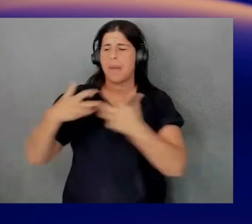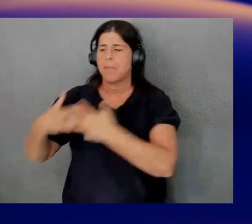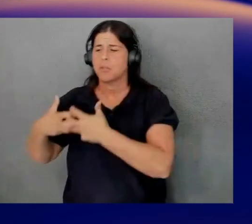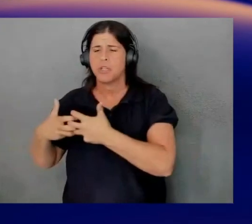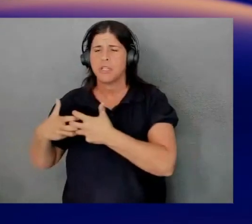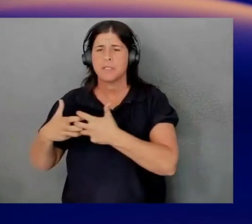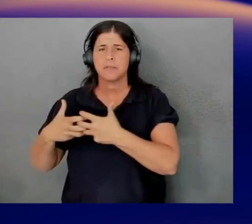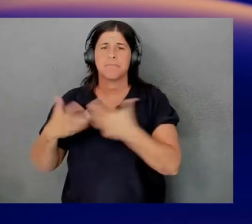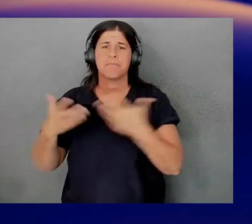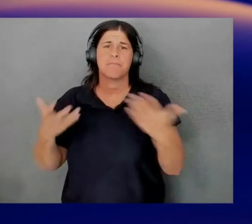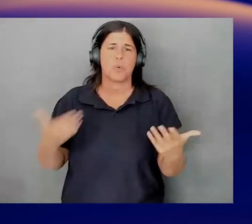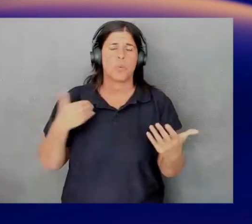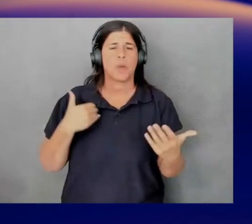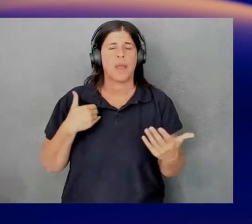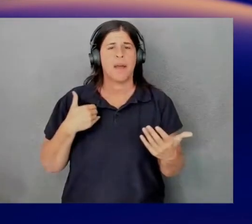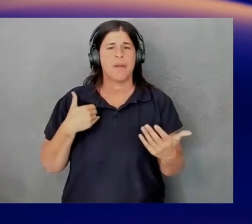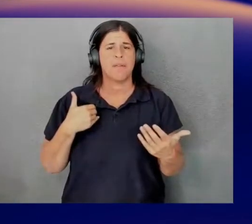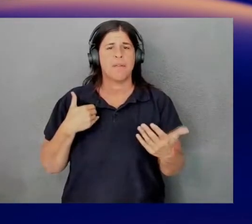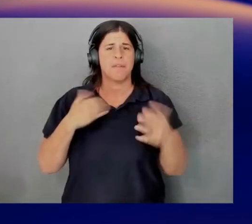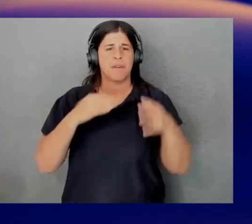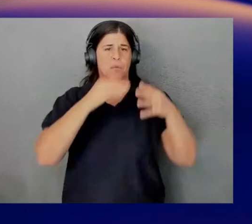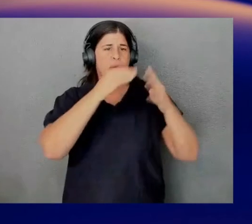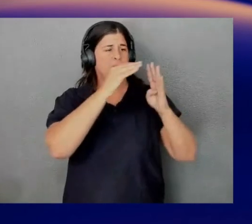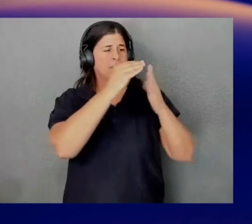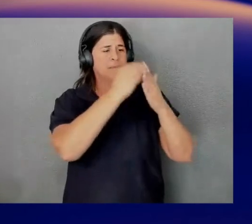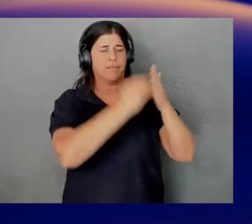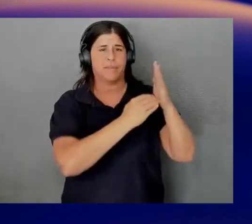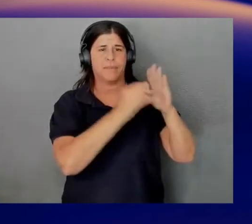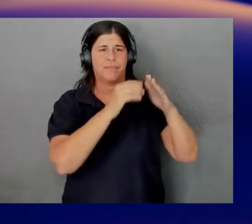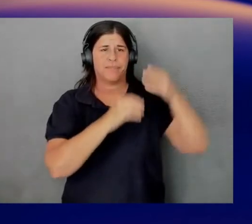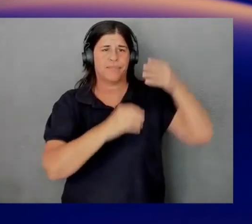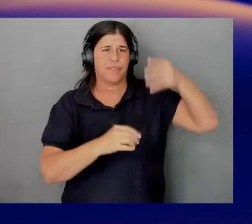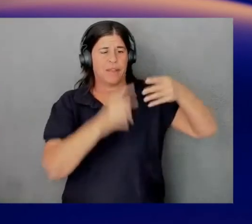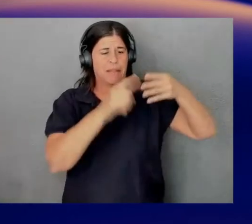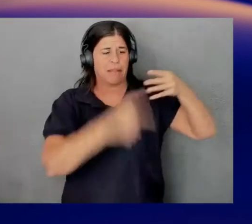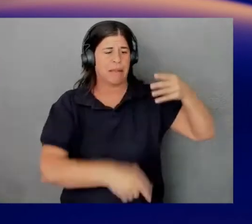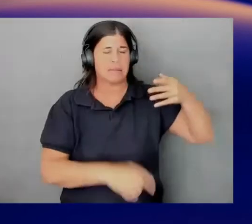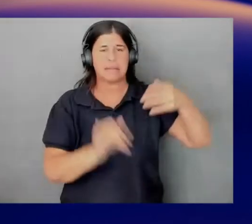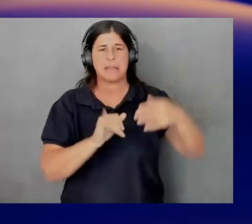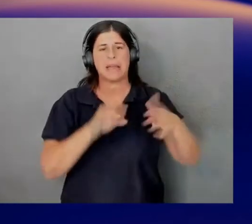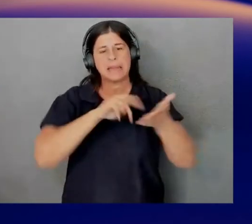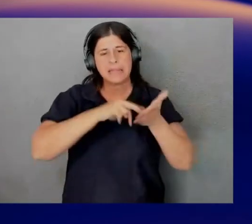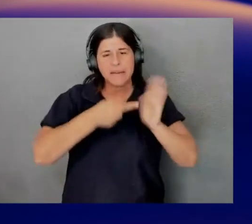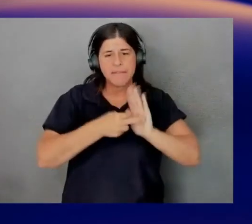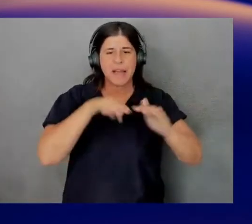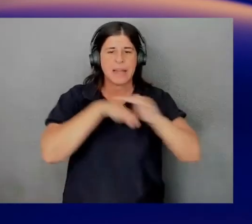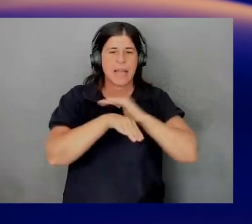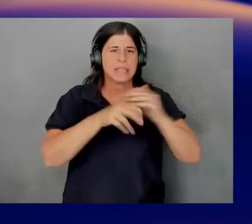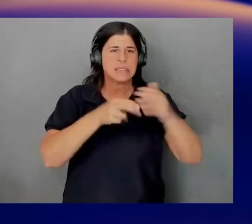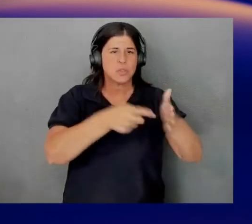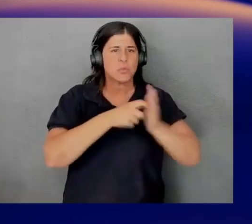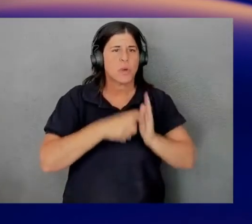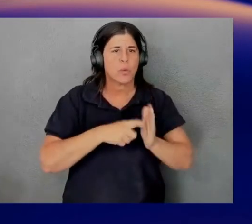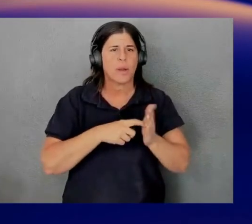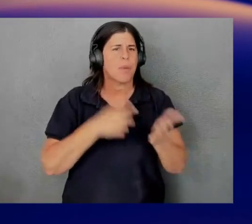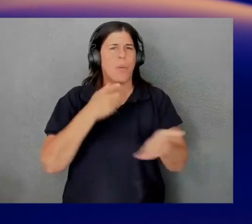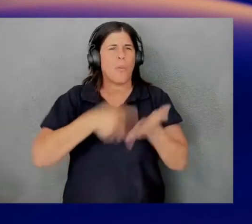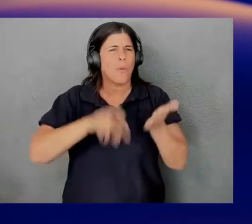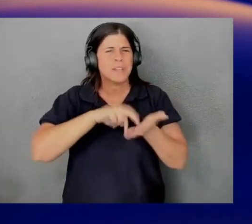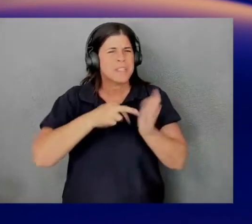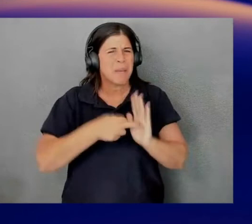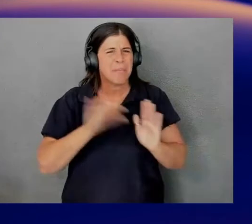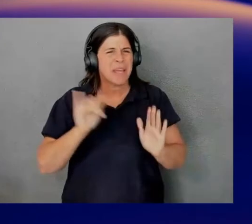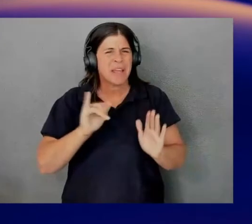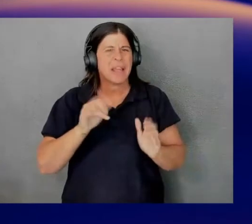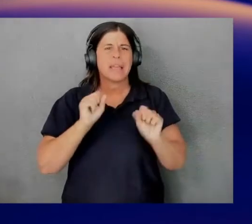Well, we have, you know, we have this list of things here. For example, like defining access requirements. What does that exactly mean? That can mean a lot of